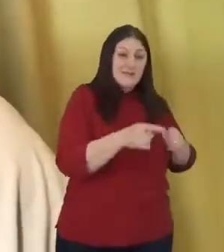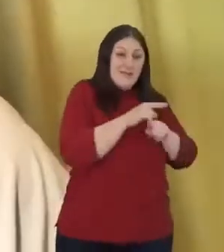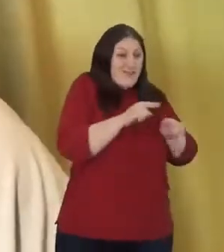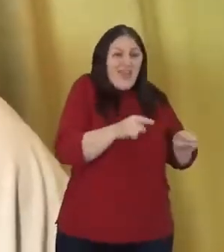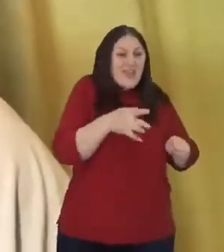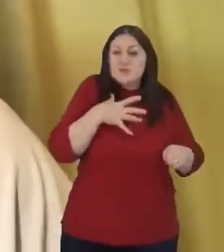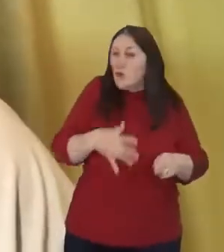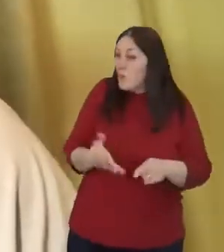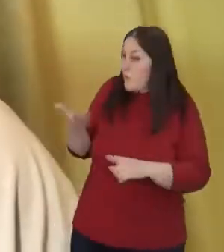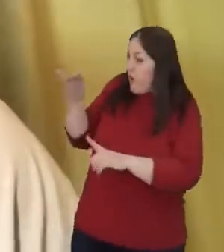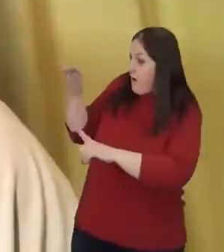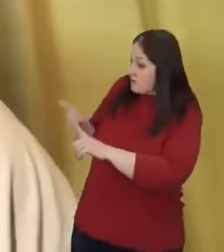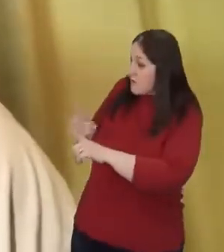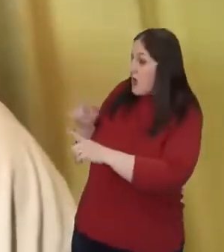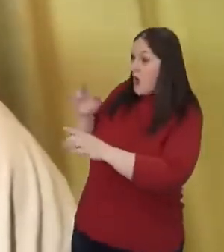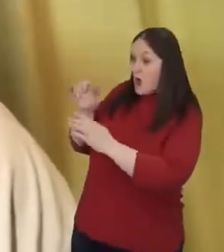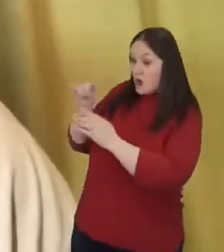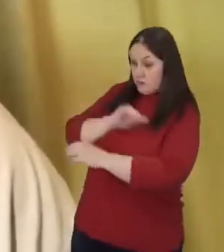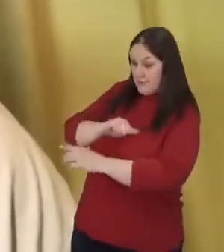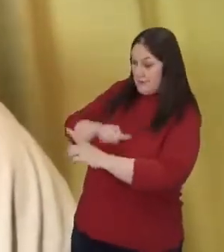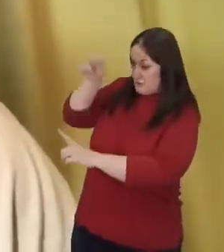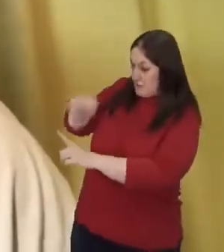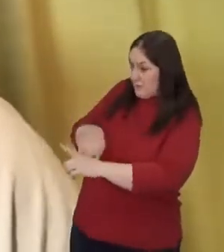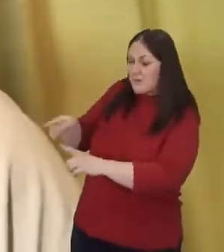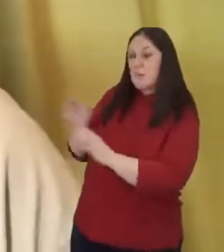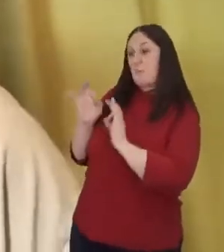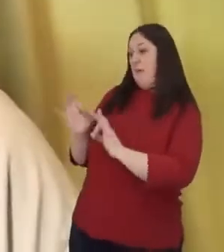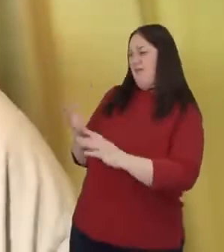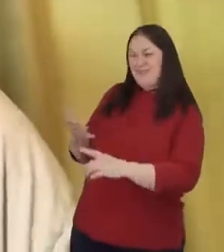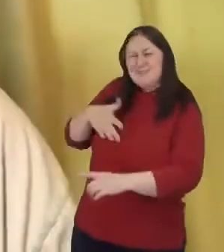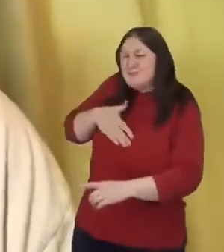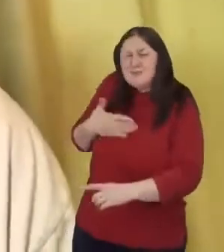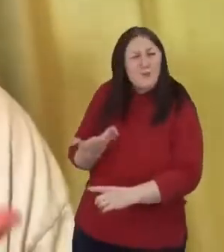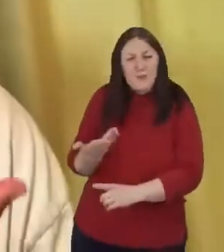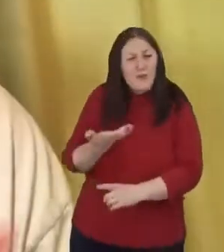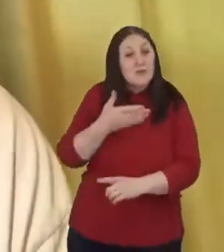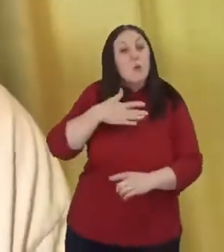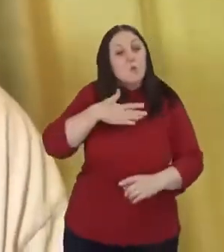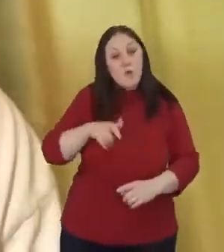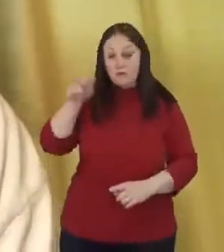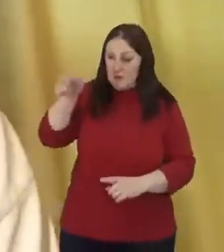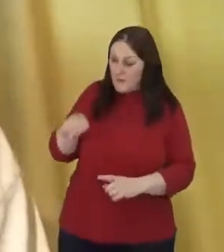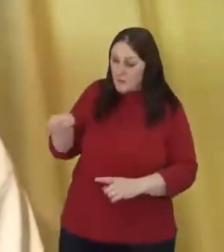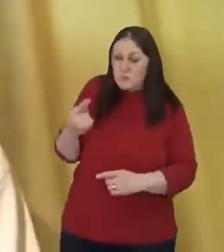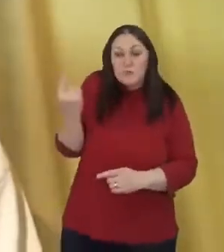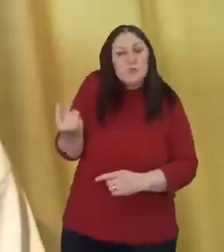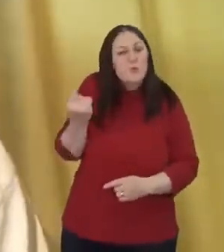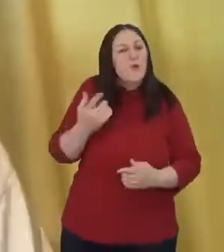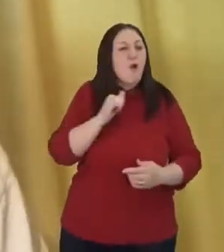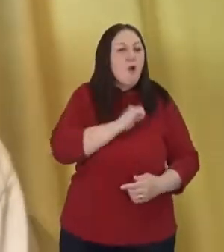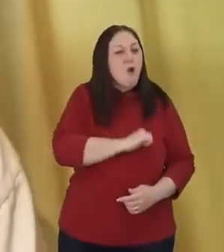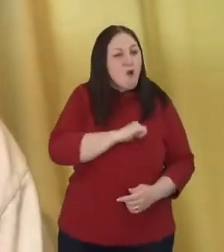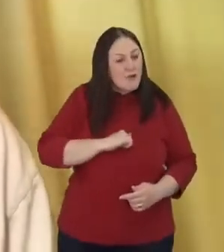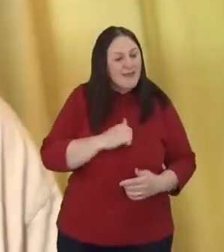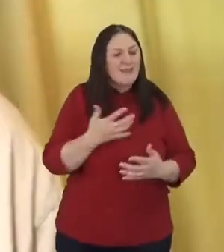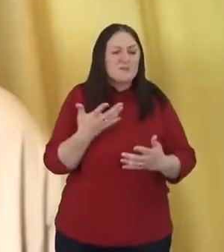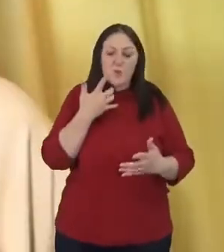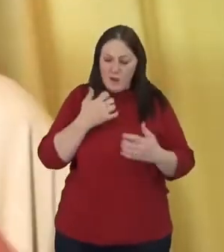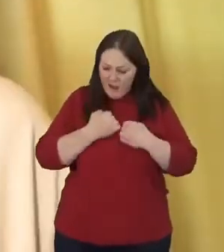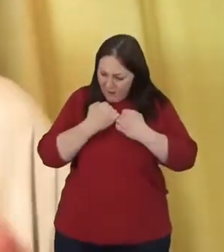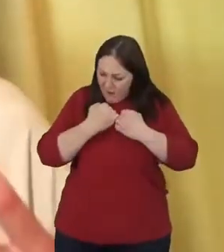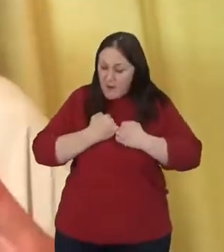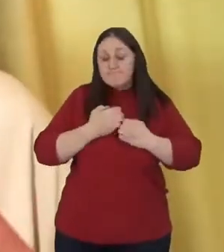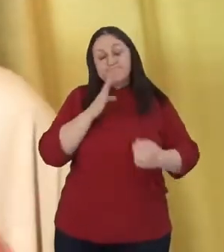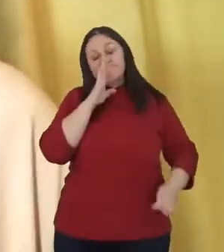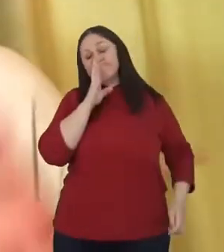They are looking for Christians who are honest, who are able to be honest with their struggles, their doubts, their contradictions. And we're